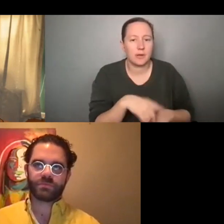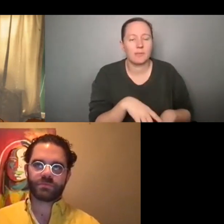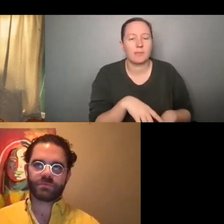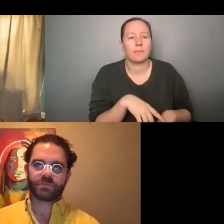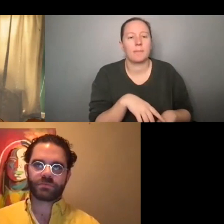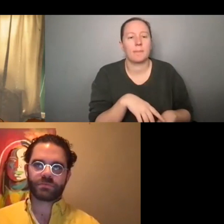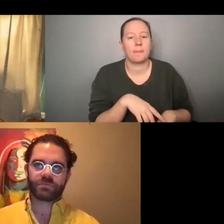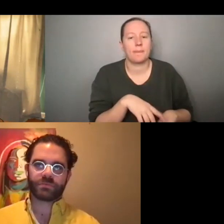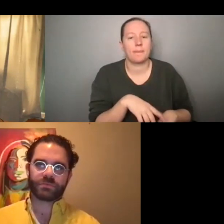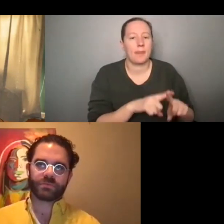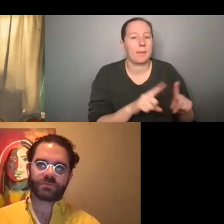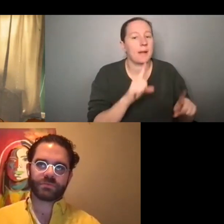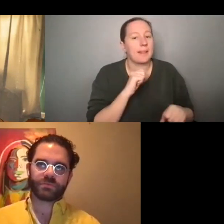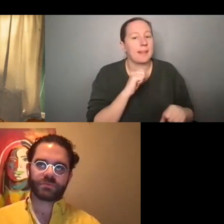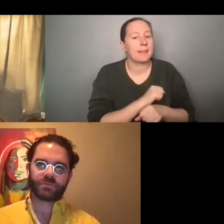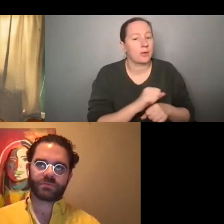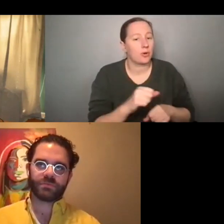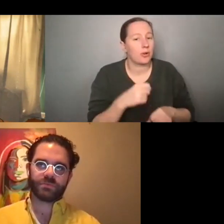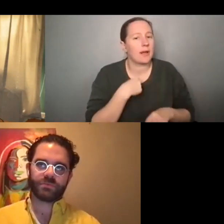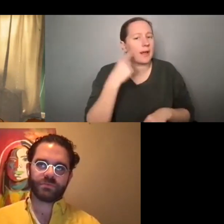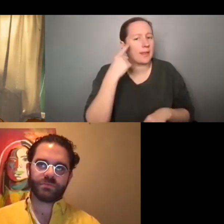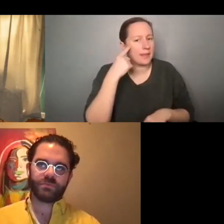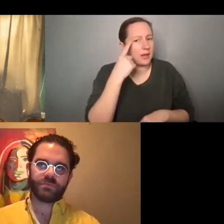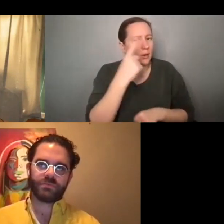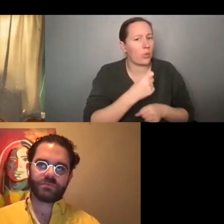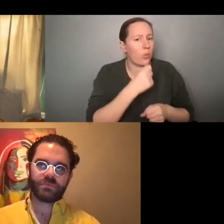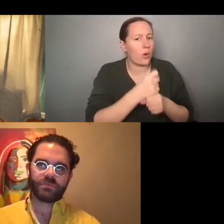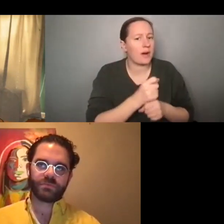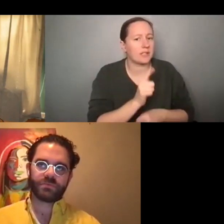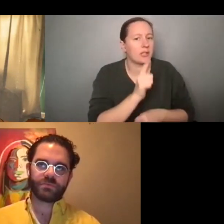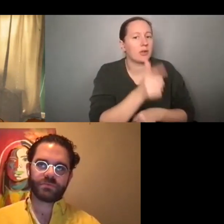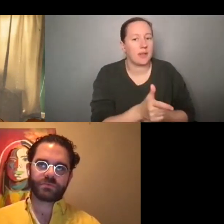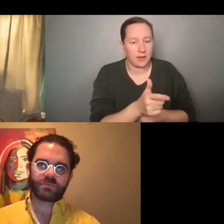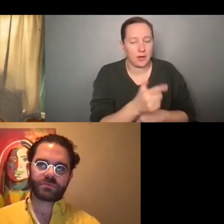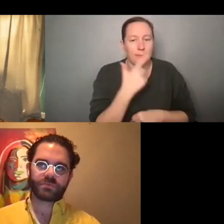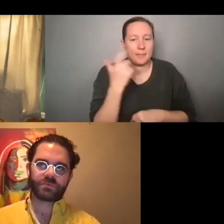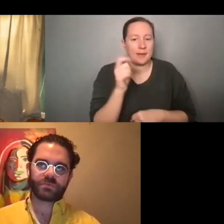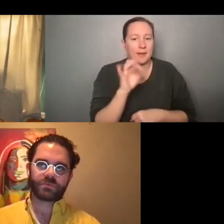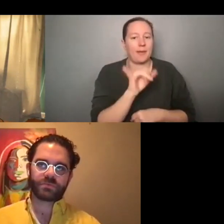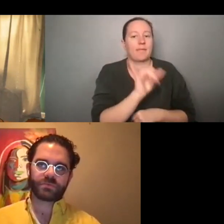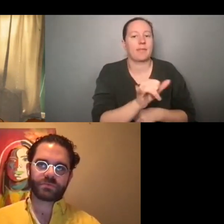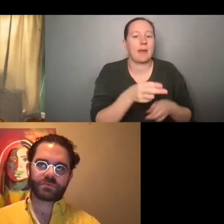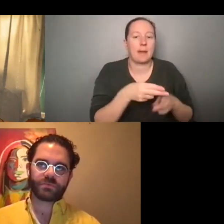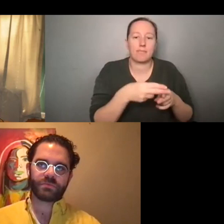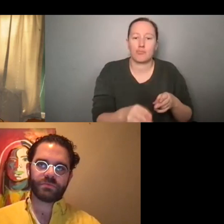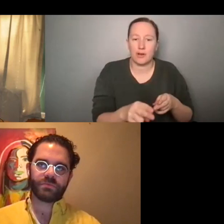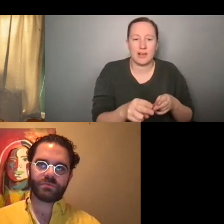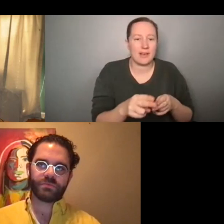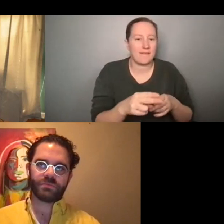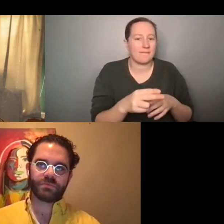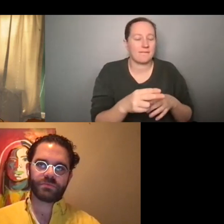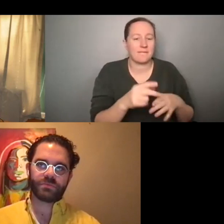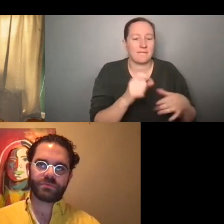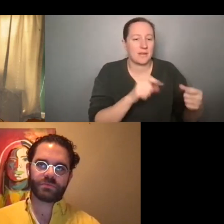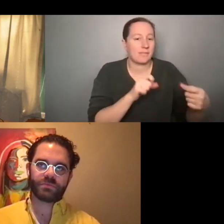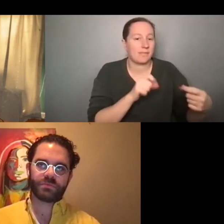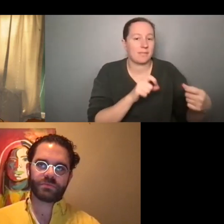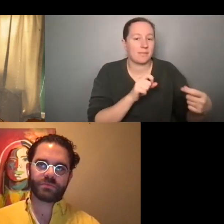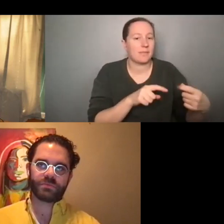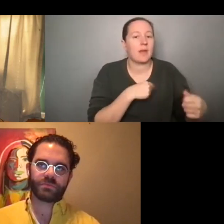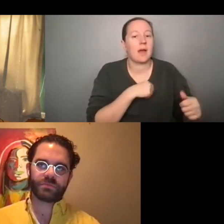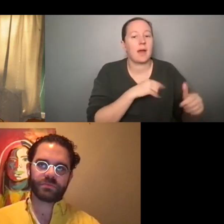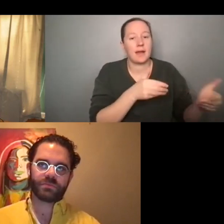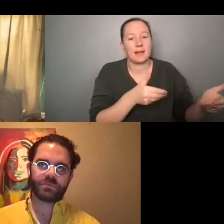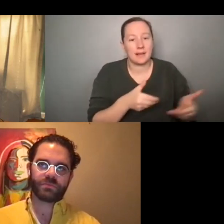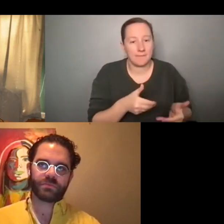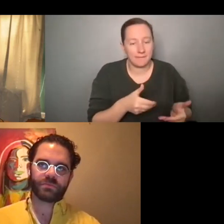Um, but literally I think a year later, because of that brief correspondence, I was able to invite